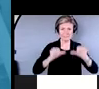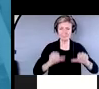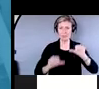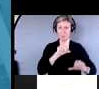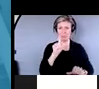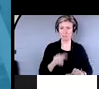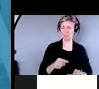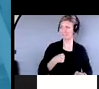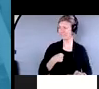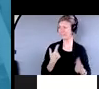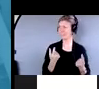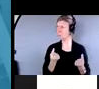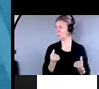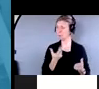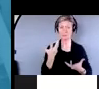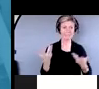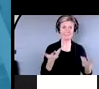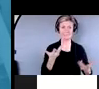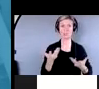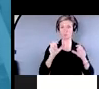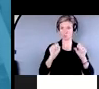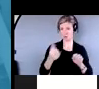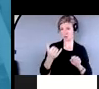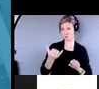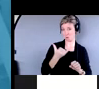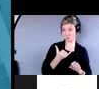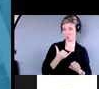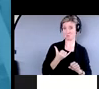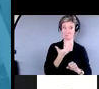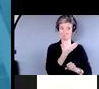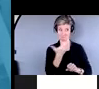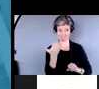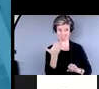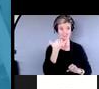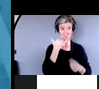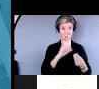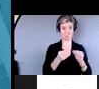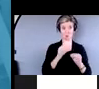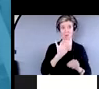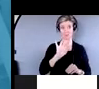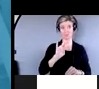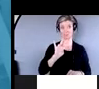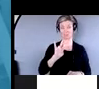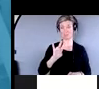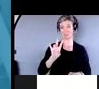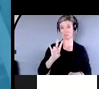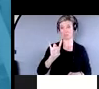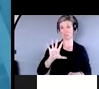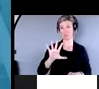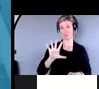contact, you can always call us. We have a toll-free number, and that's 1-777-785